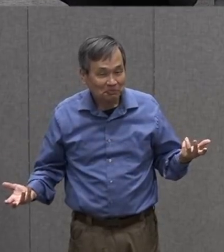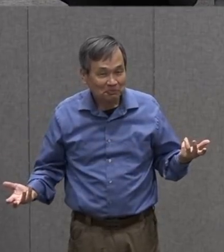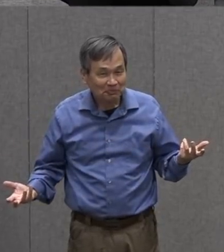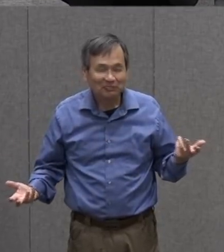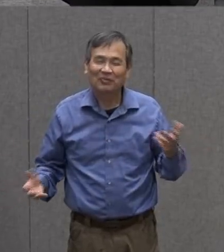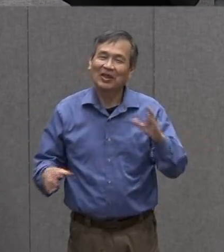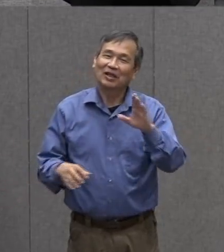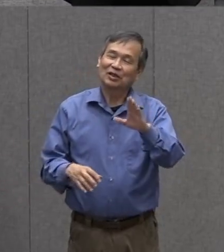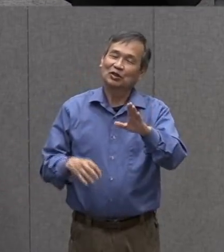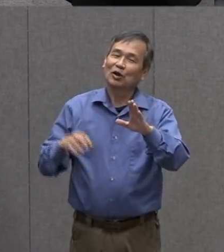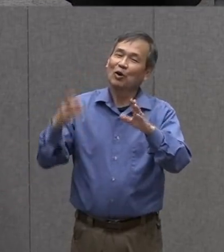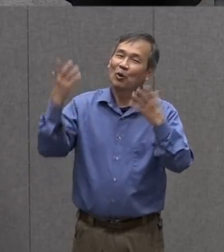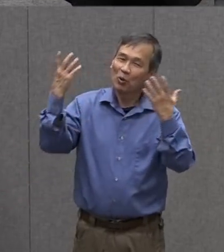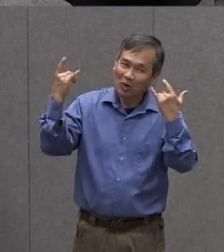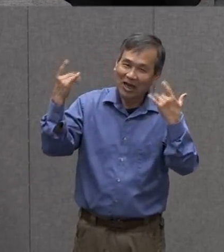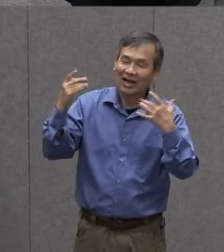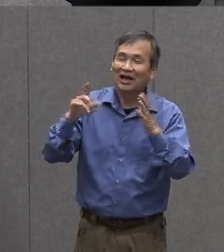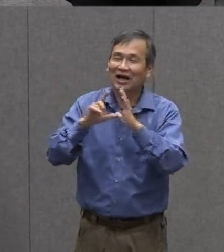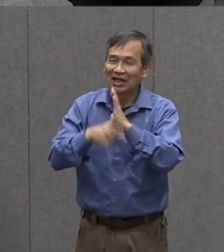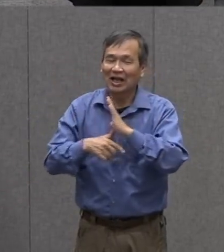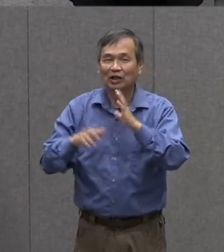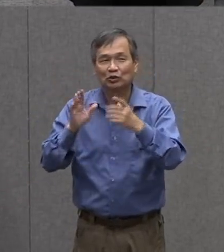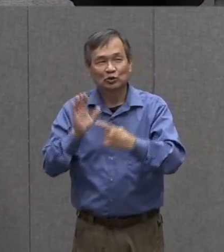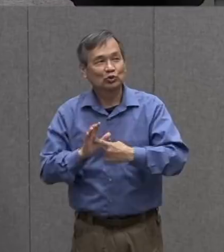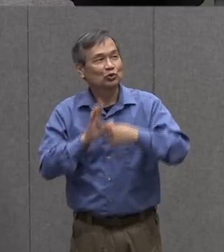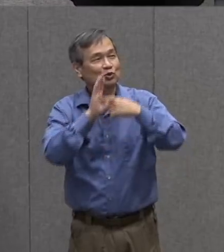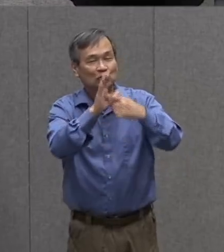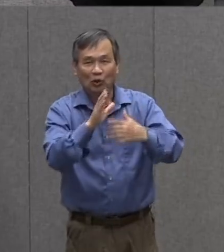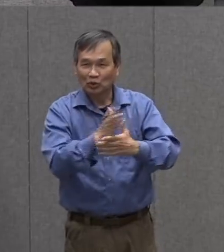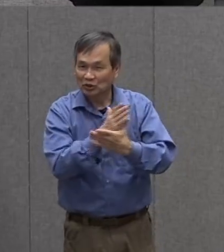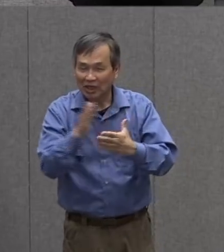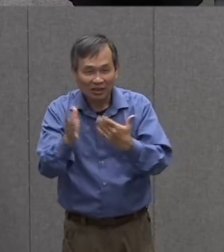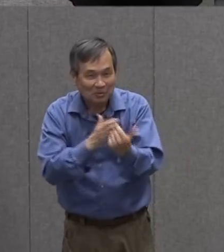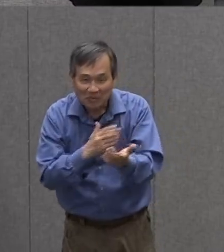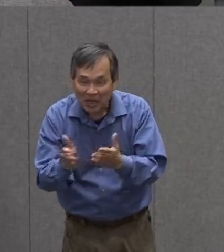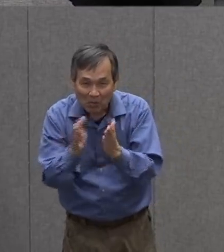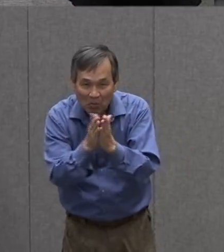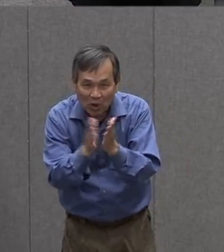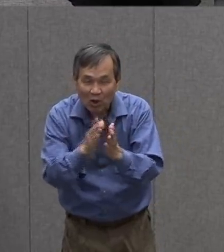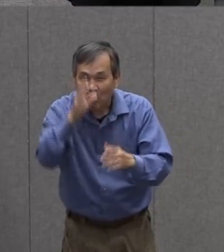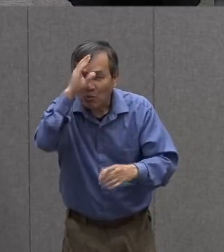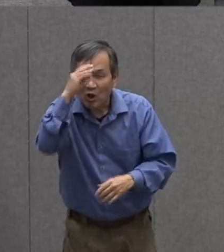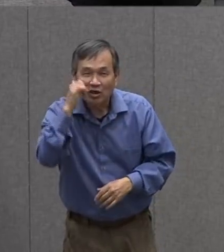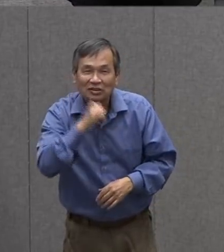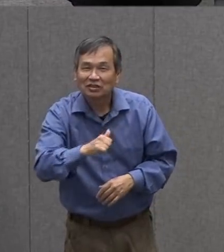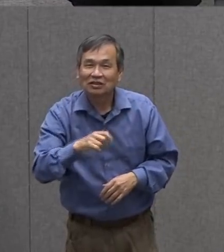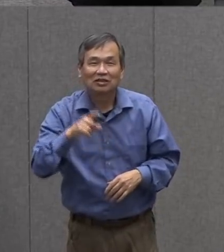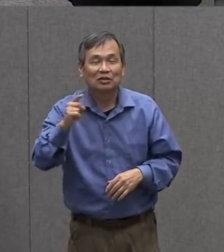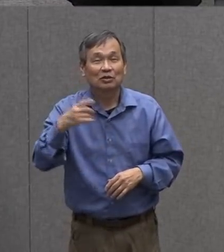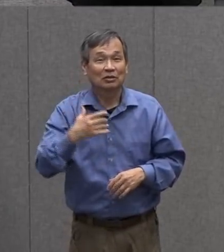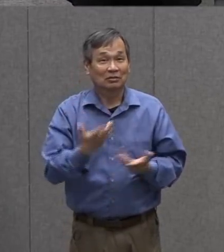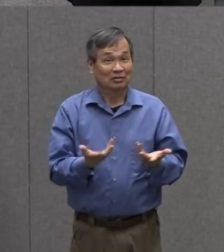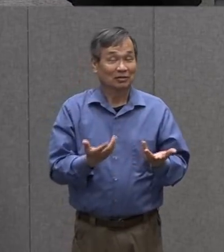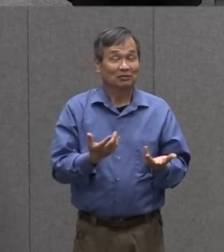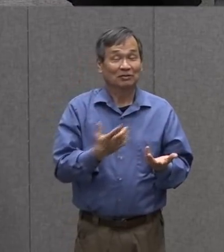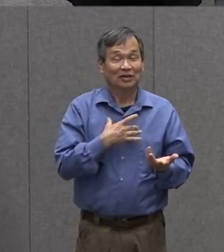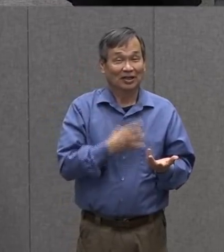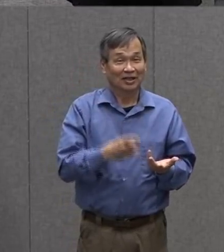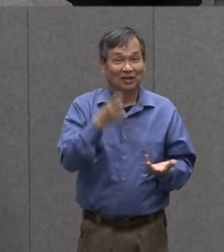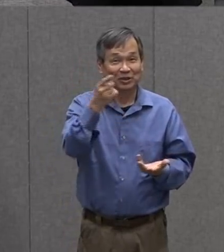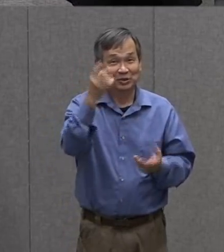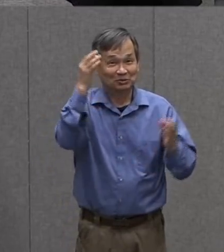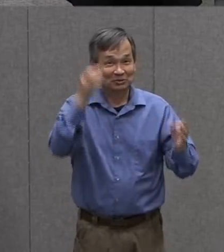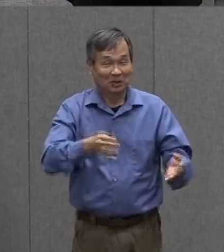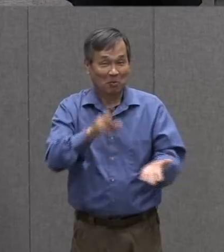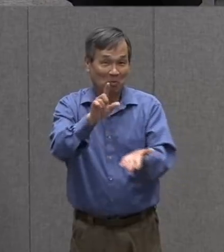So that you can go back and share it, either in a book form. Boys and girls, we'd love it if you published a book or